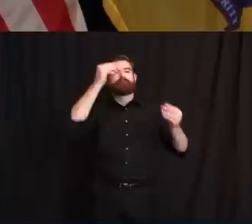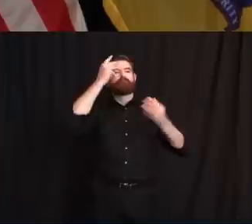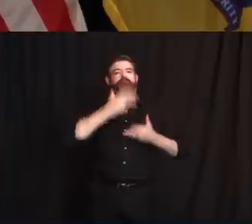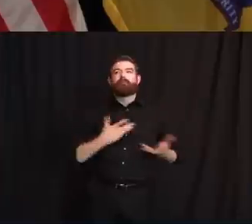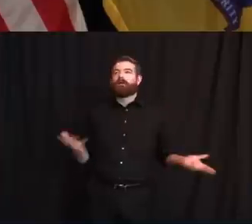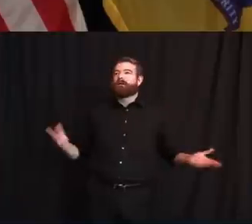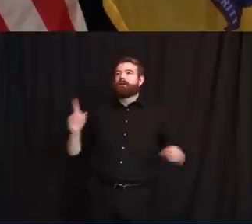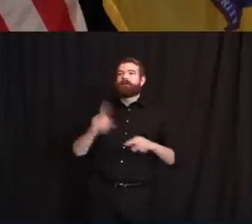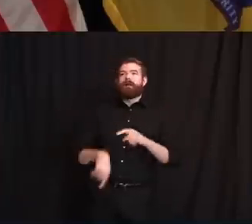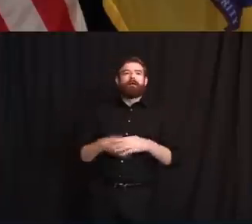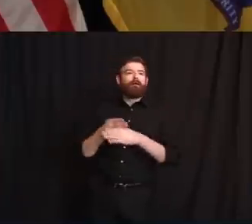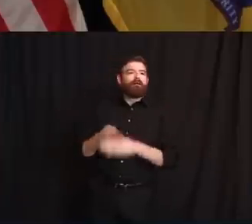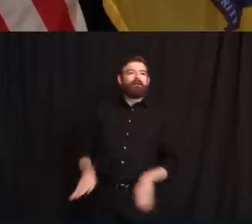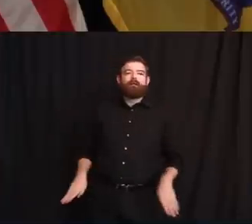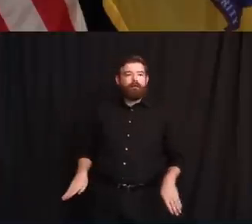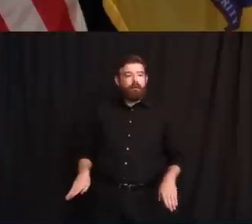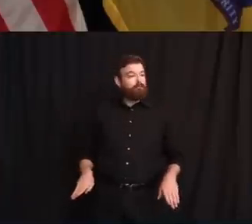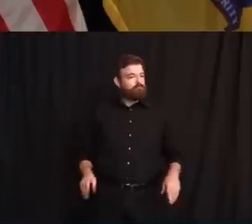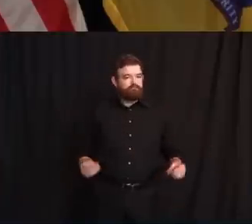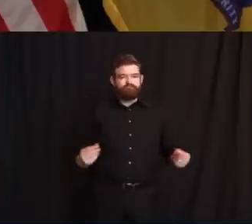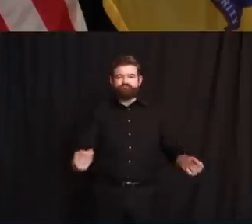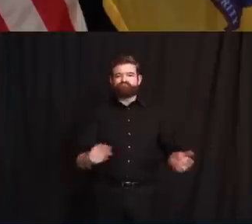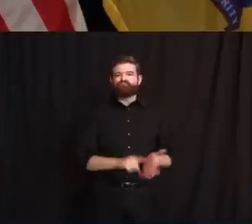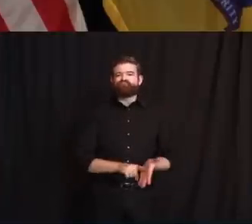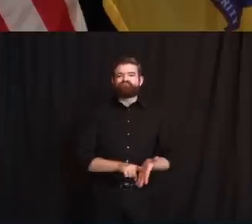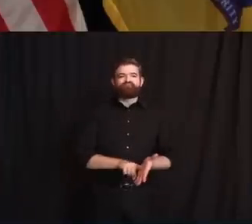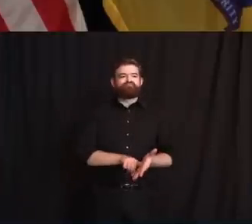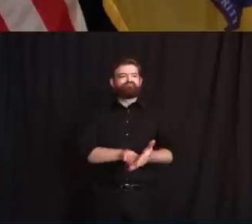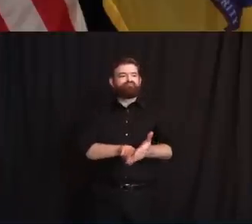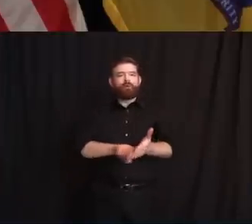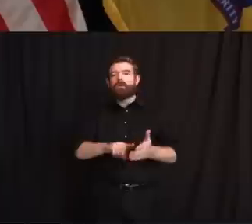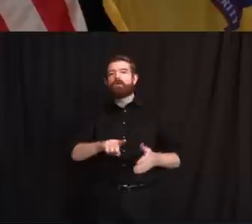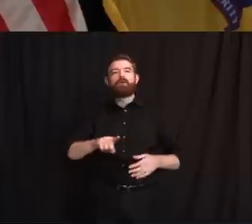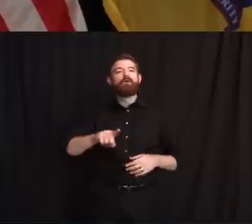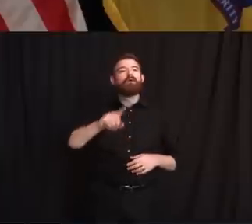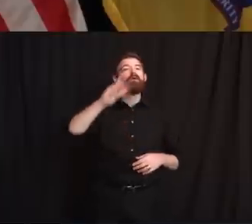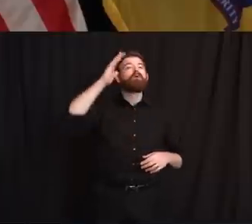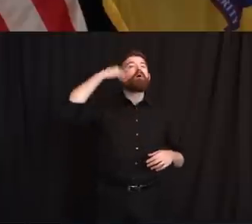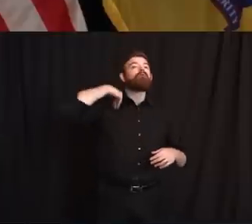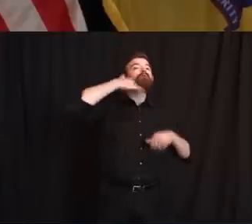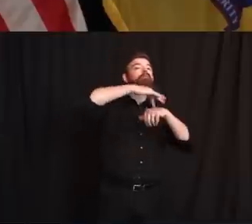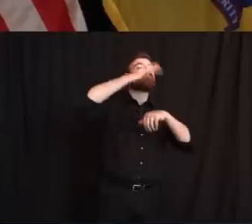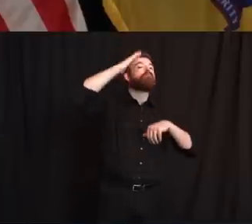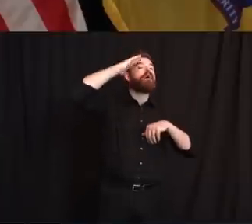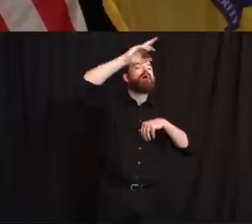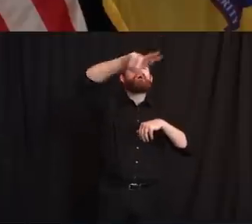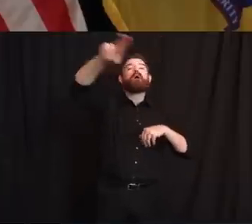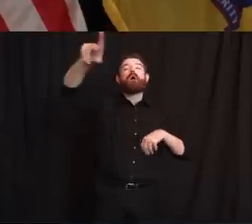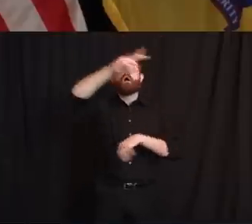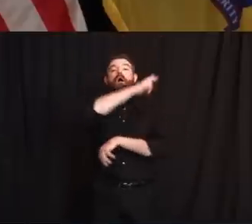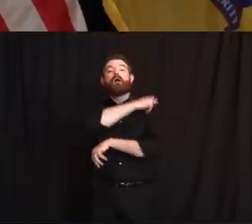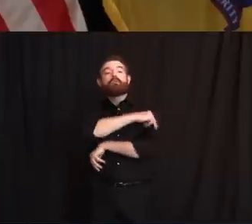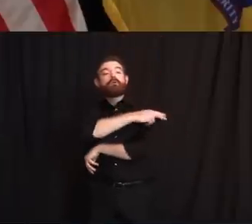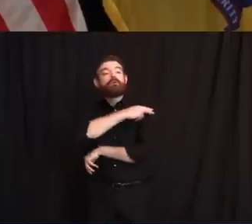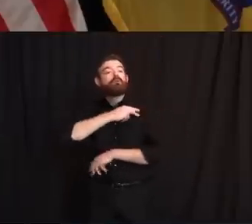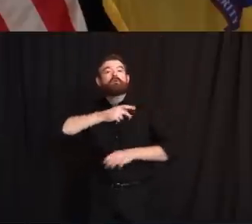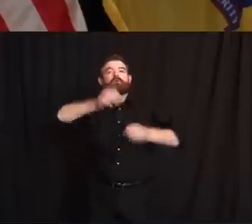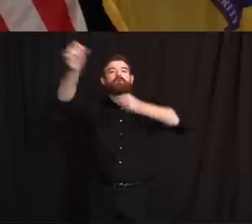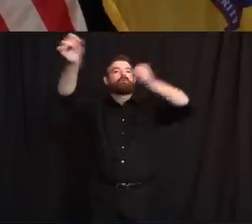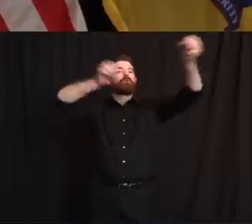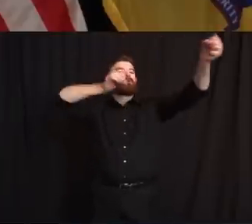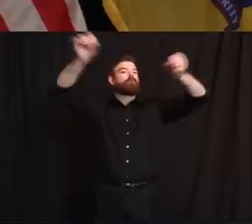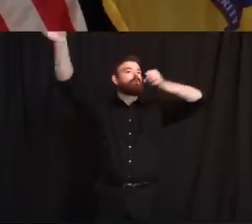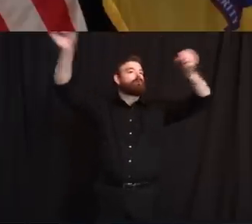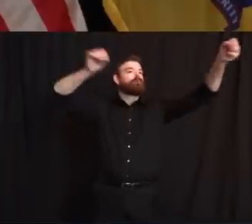immediately started looking for available beds for hospitals to be able to admit their patients.